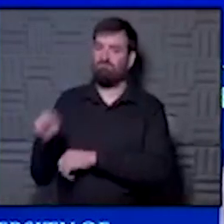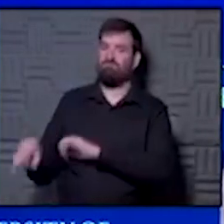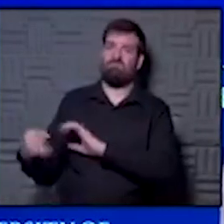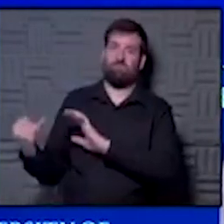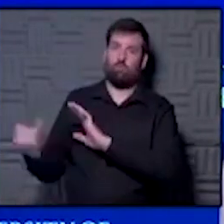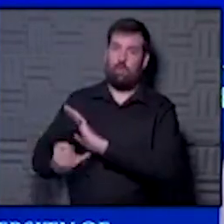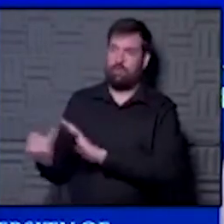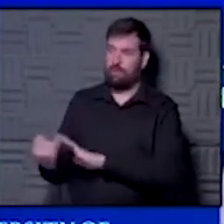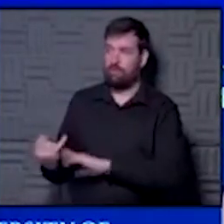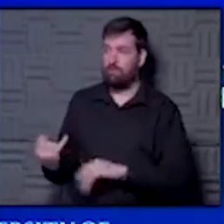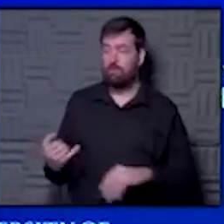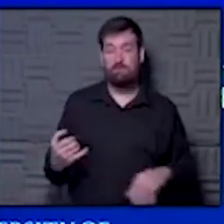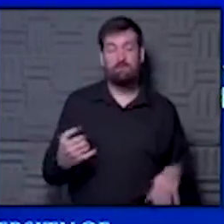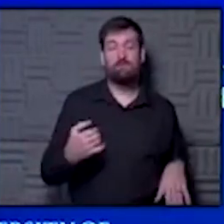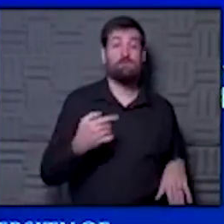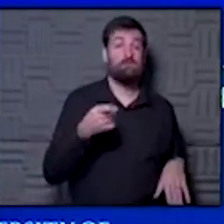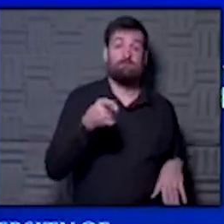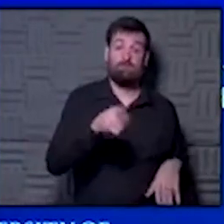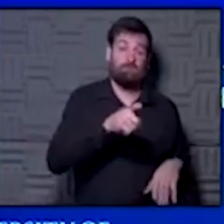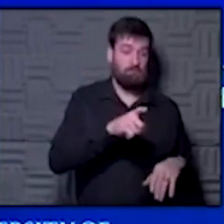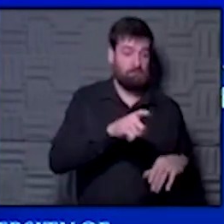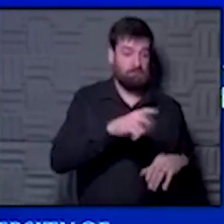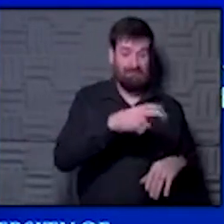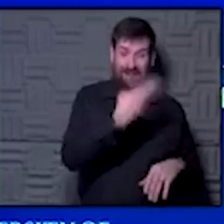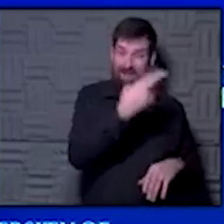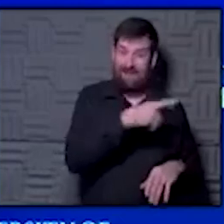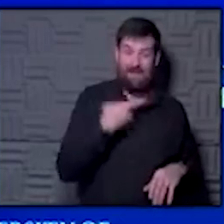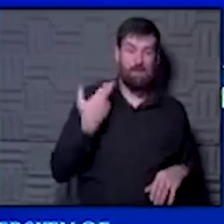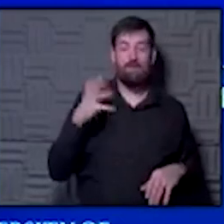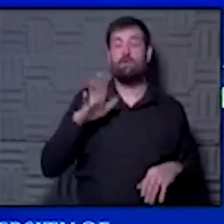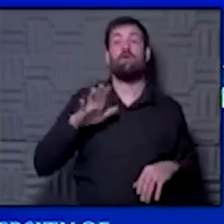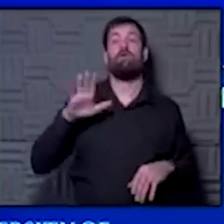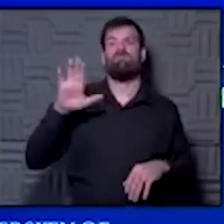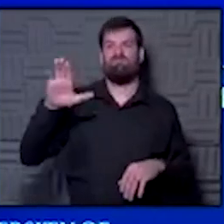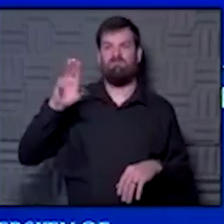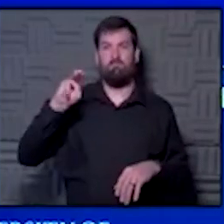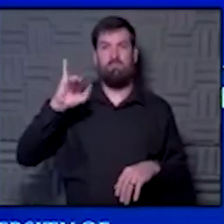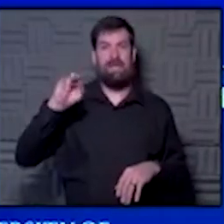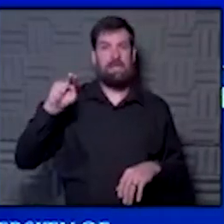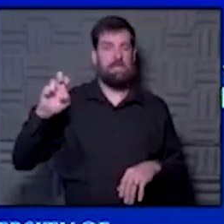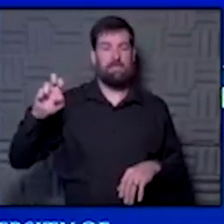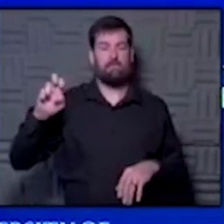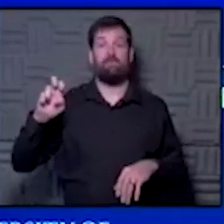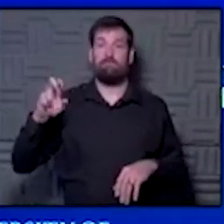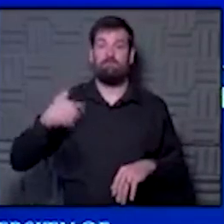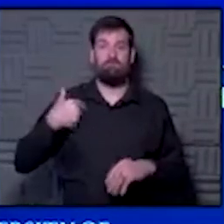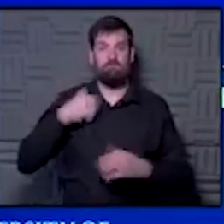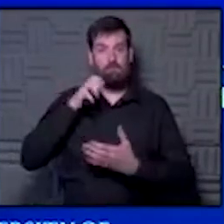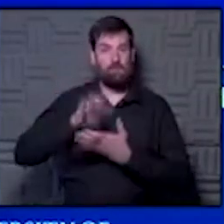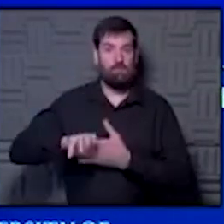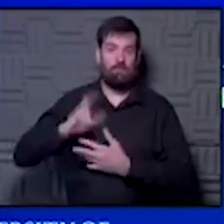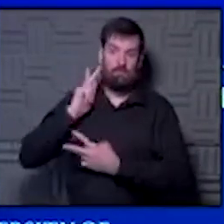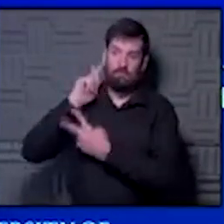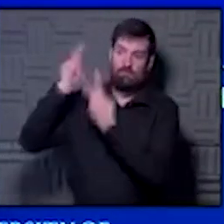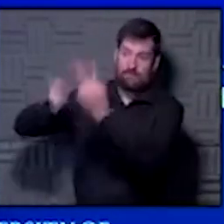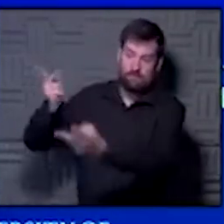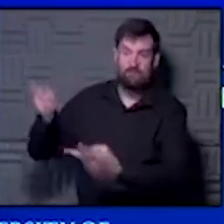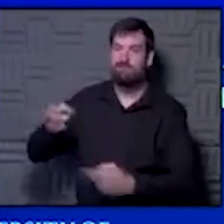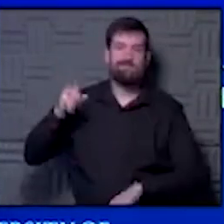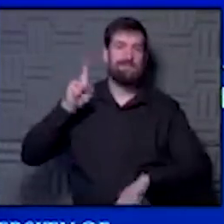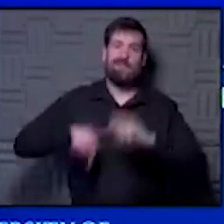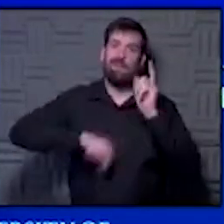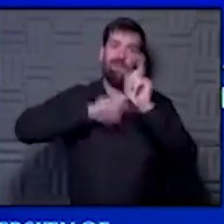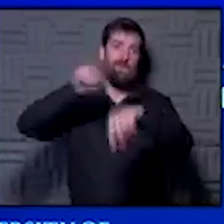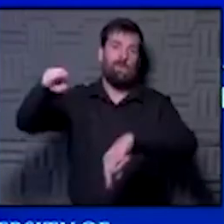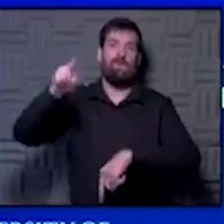pretty high area and you may go to an area in New England, for example. know Maine for a while as my wife was going to go up there and she's like, can't go because I have to